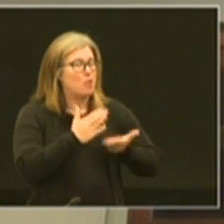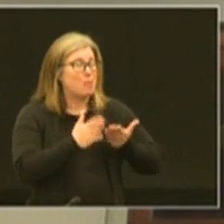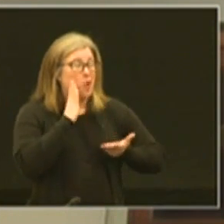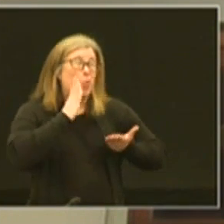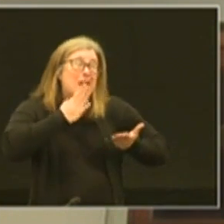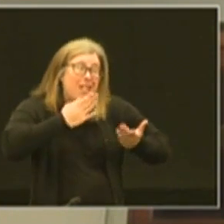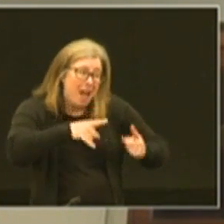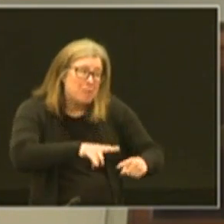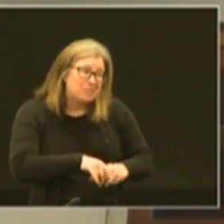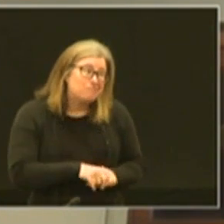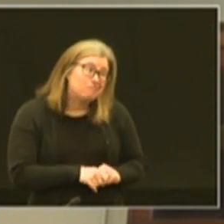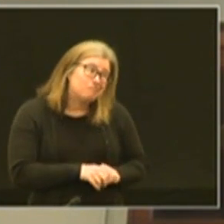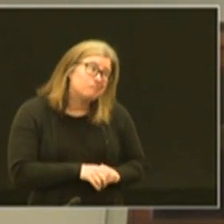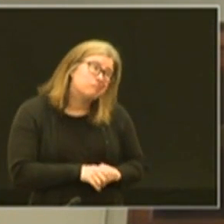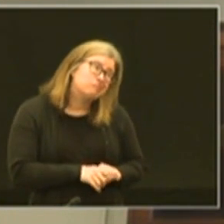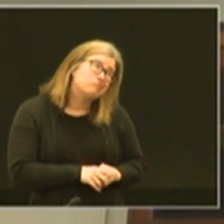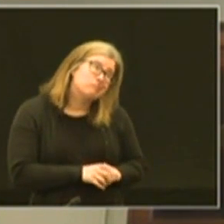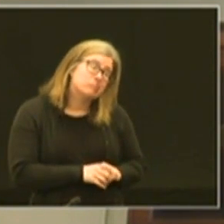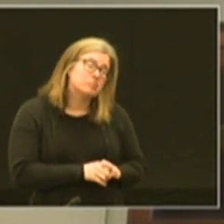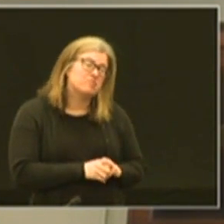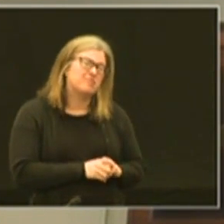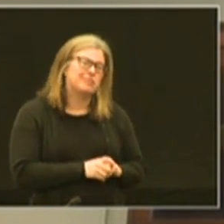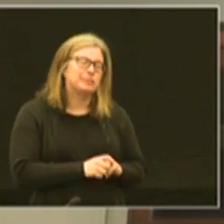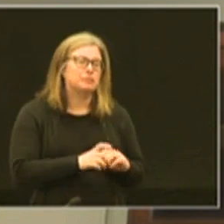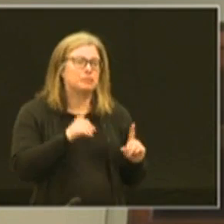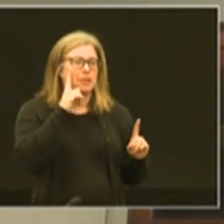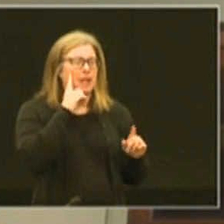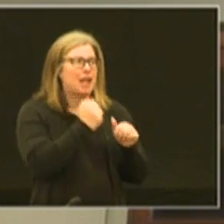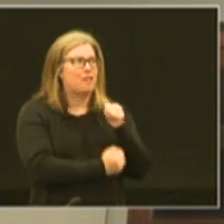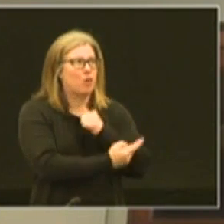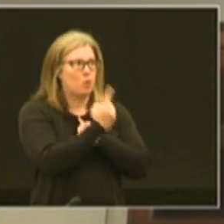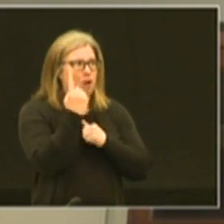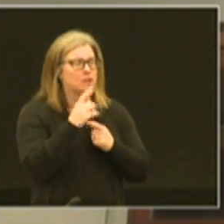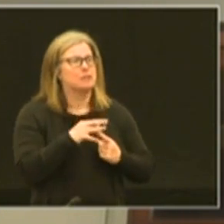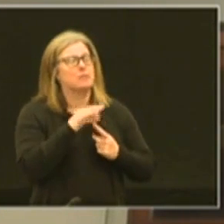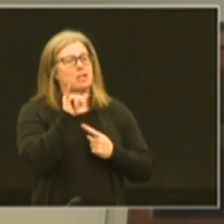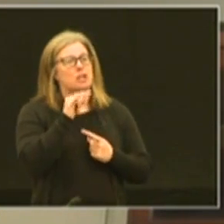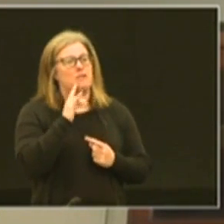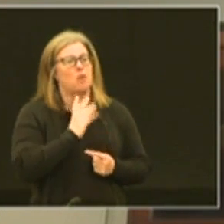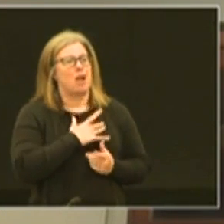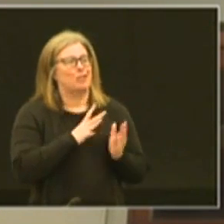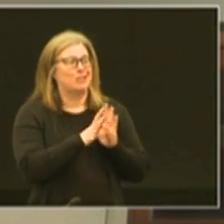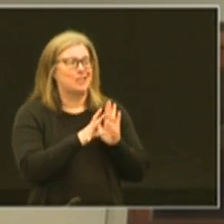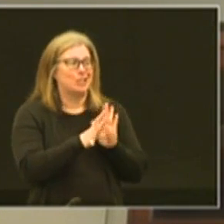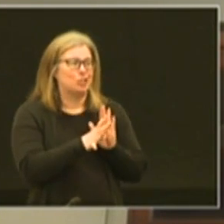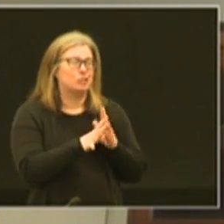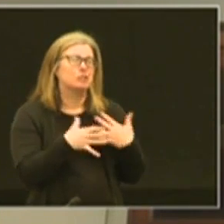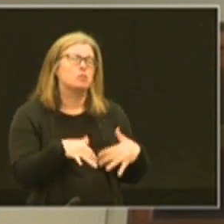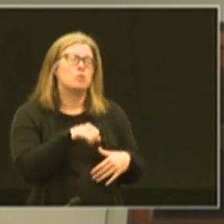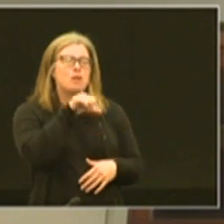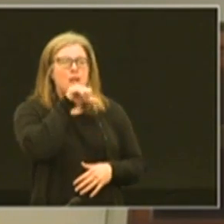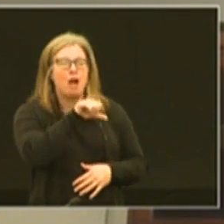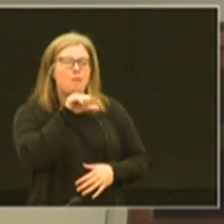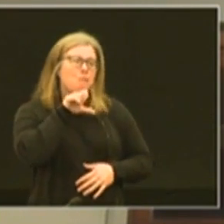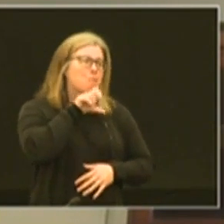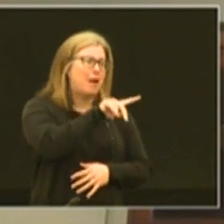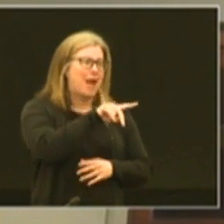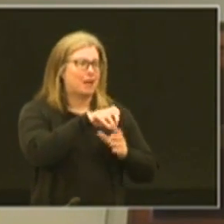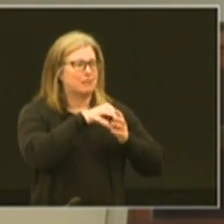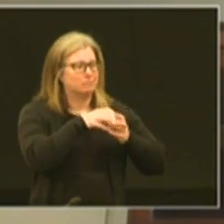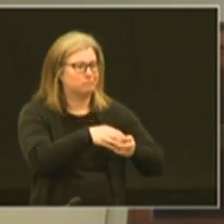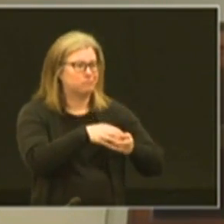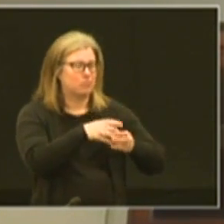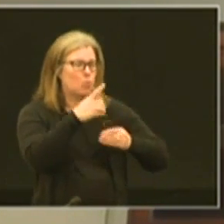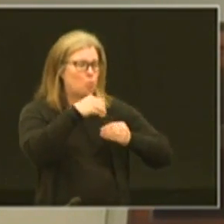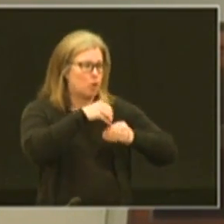what's going to happen um you know i think everyone especially for our seniors sake would love for us to get back together